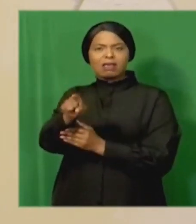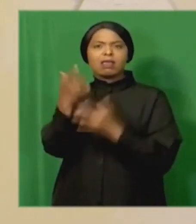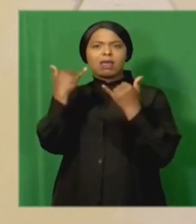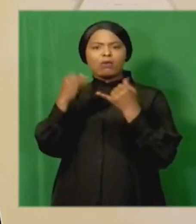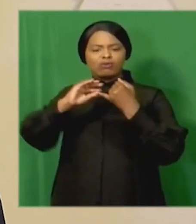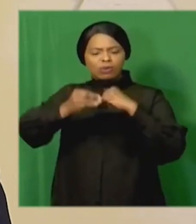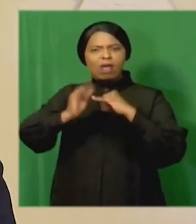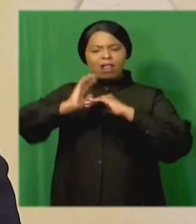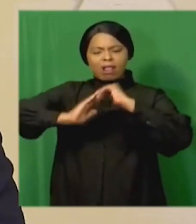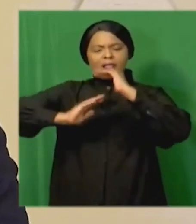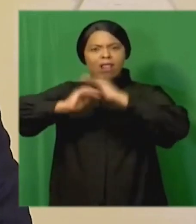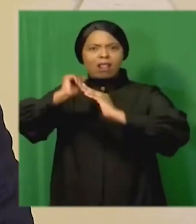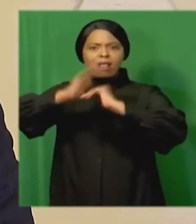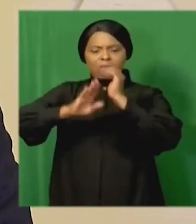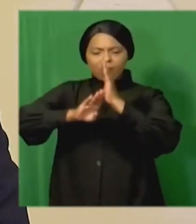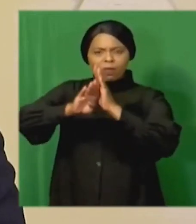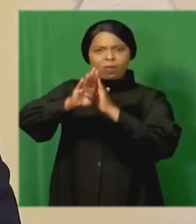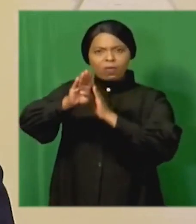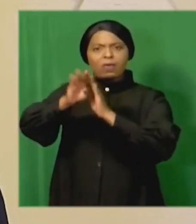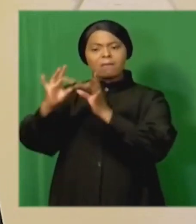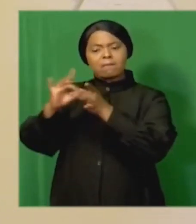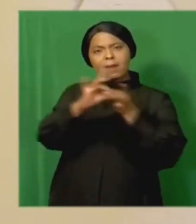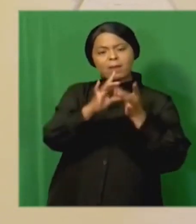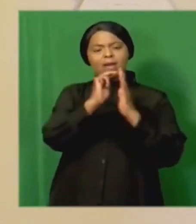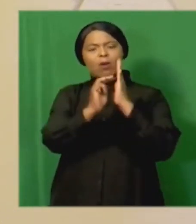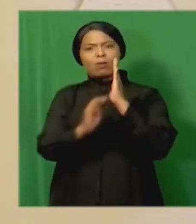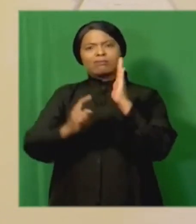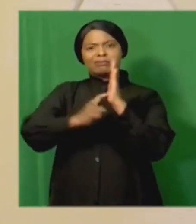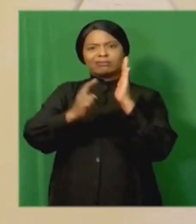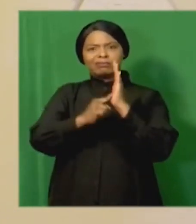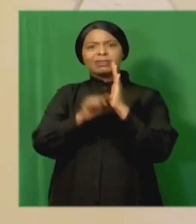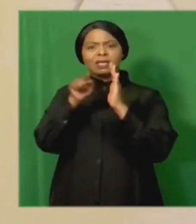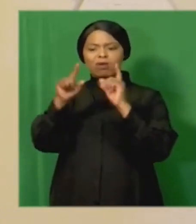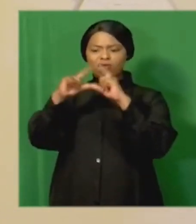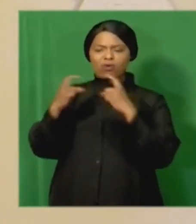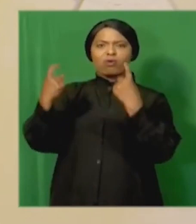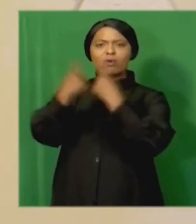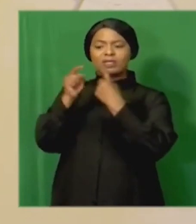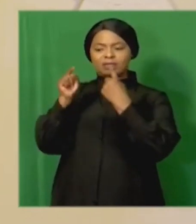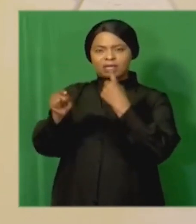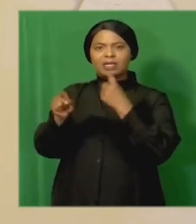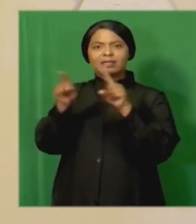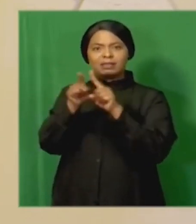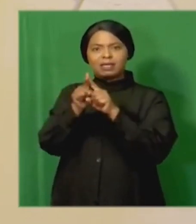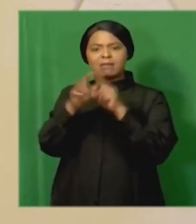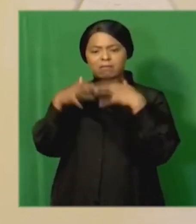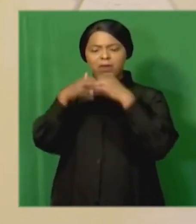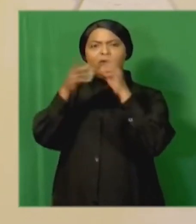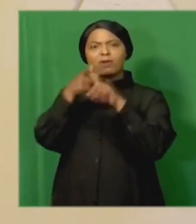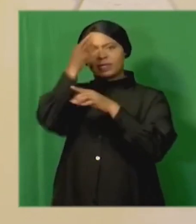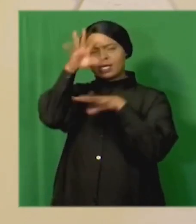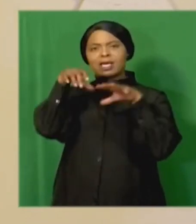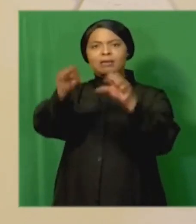the institution in line with the recommendations of the Nugent Commission, which were also endorsed by the State